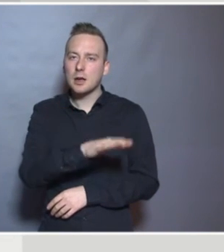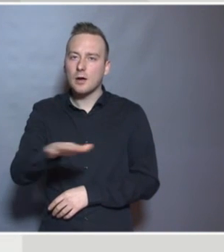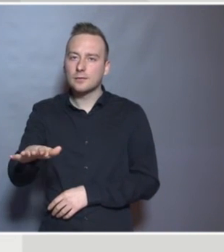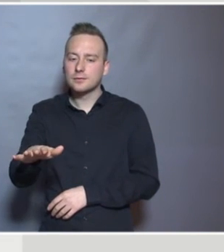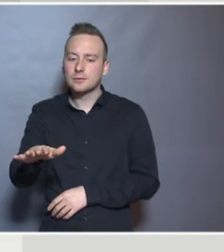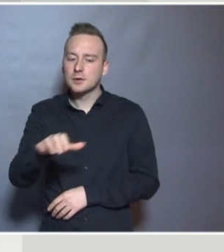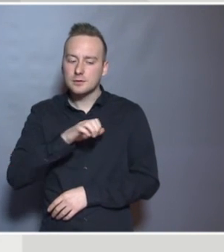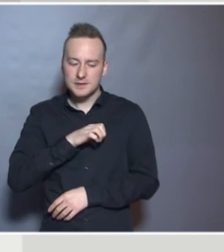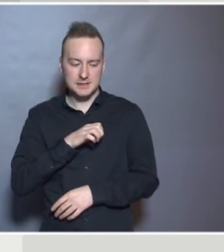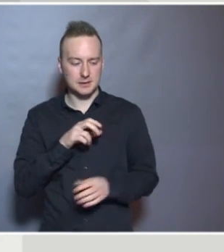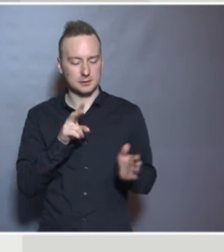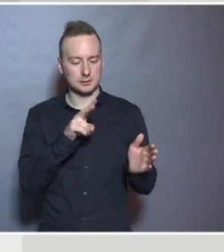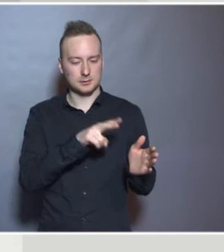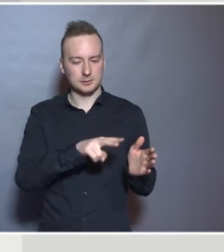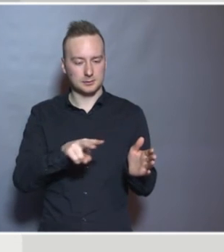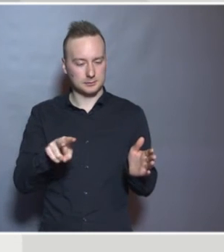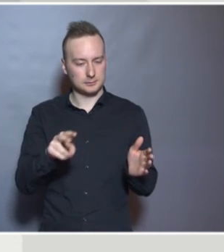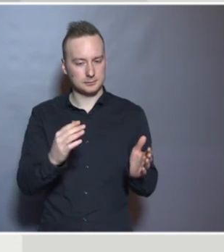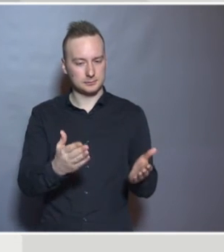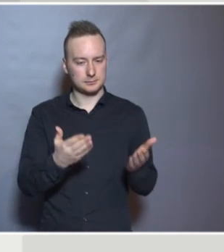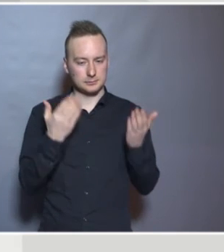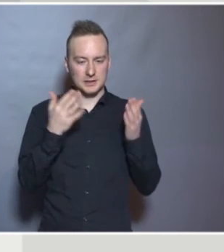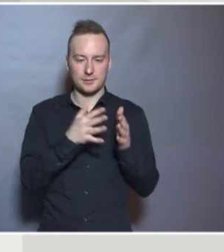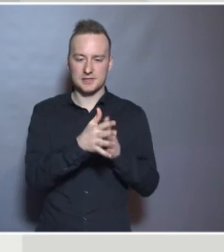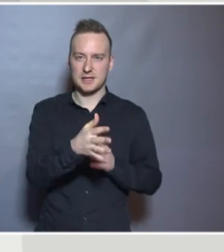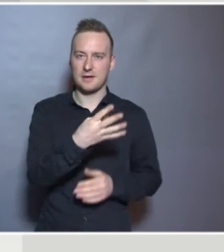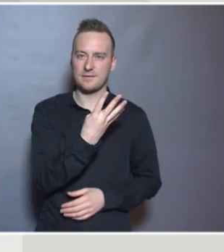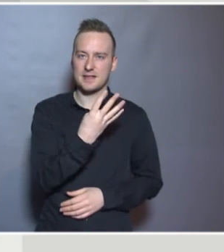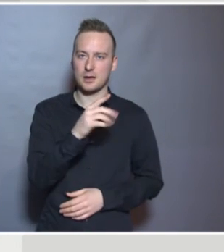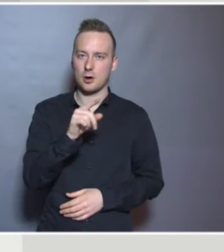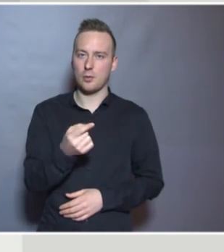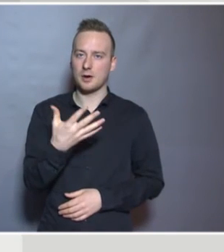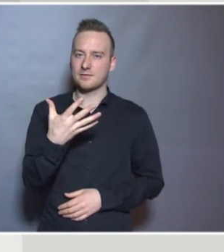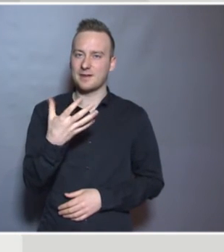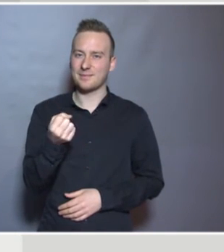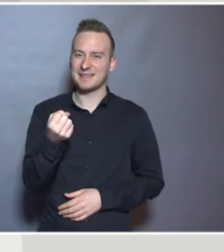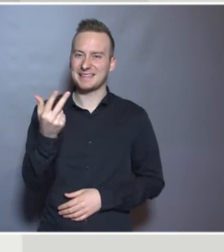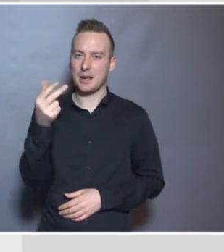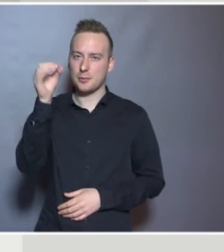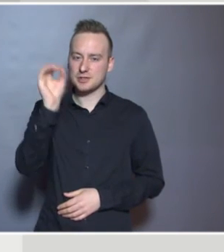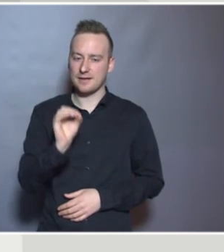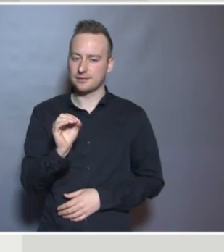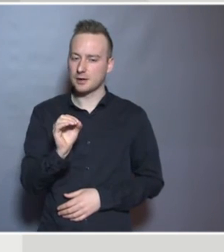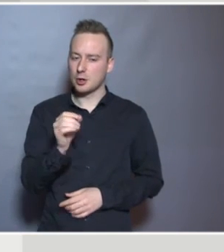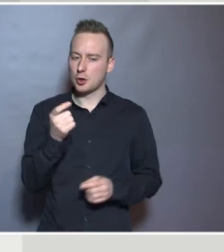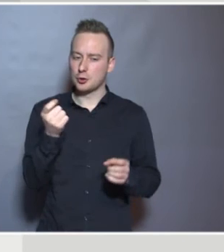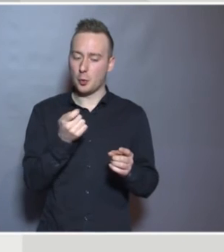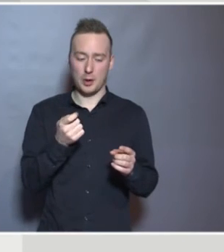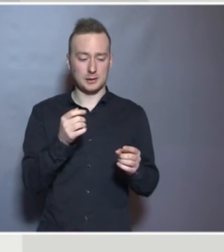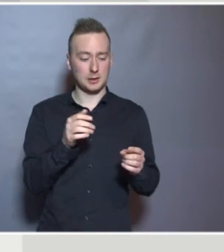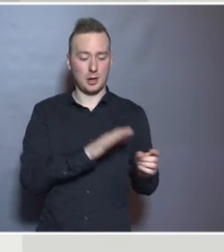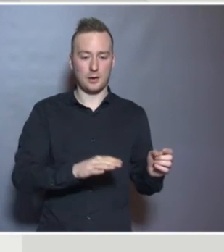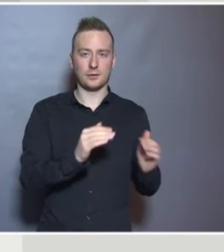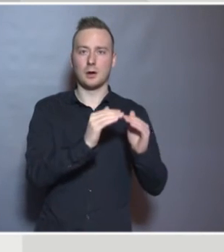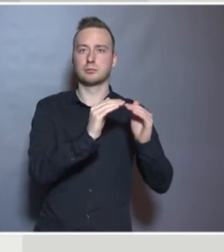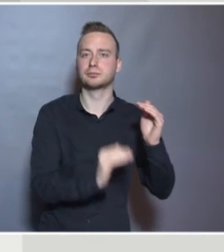across that data, we can see that the average is 4.53%. There are some countries with a lot less. There are a